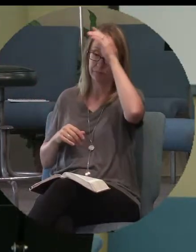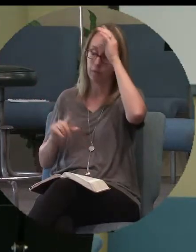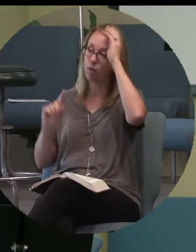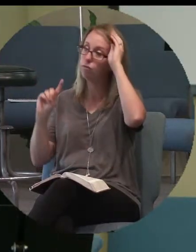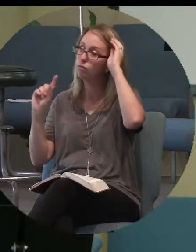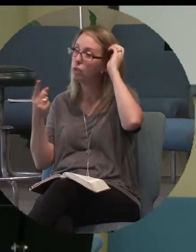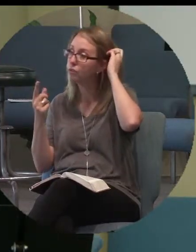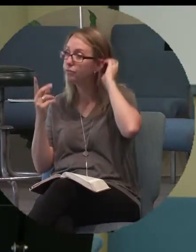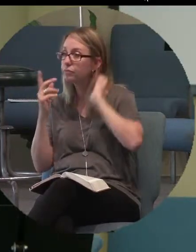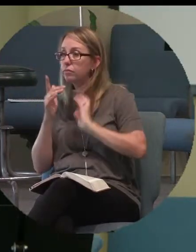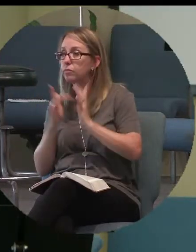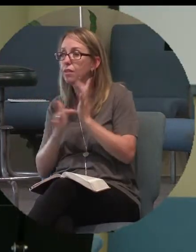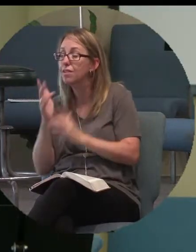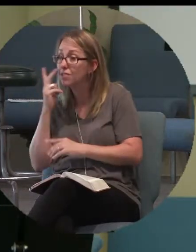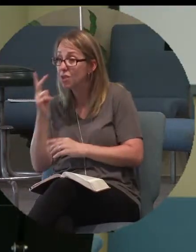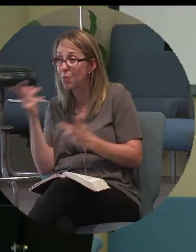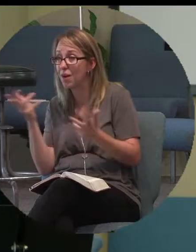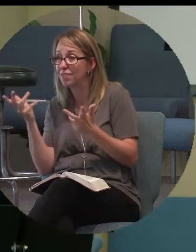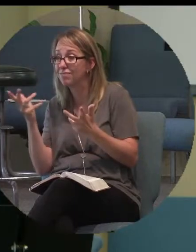he saw the crowd.